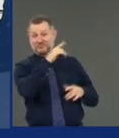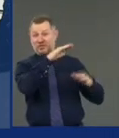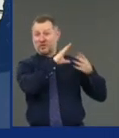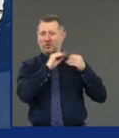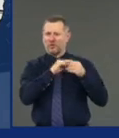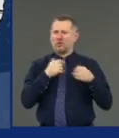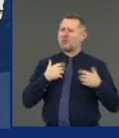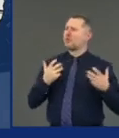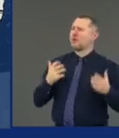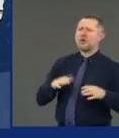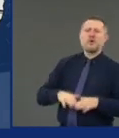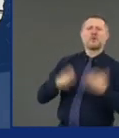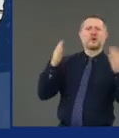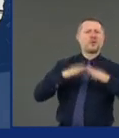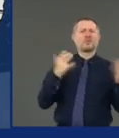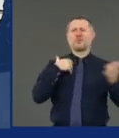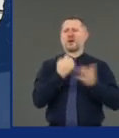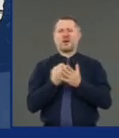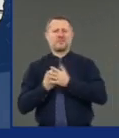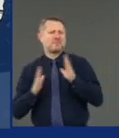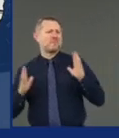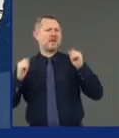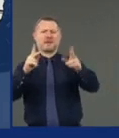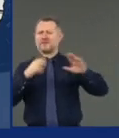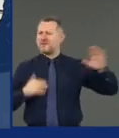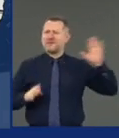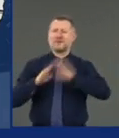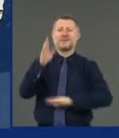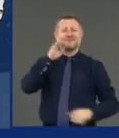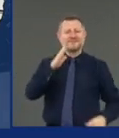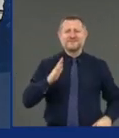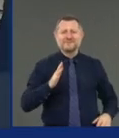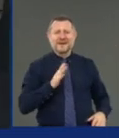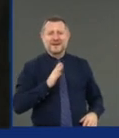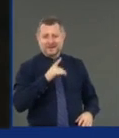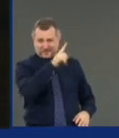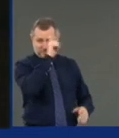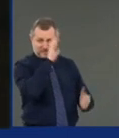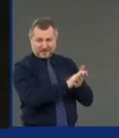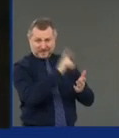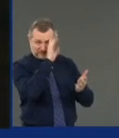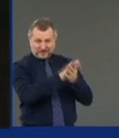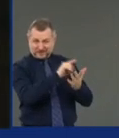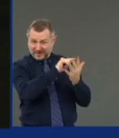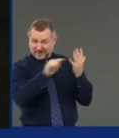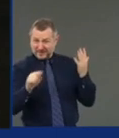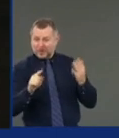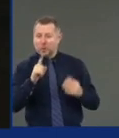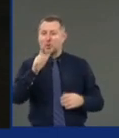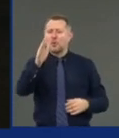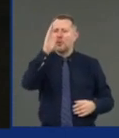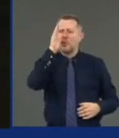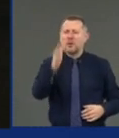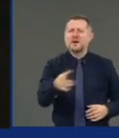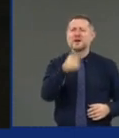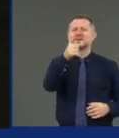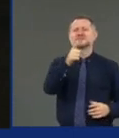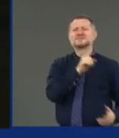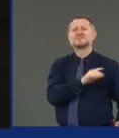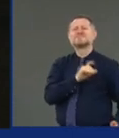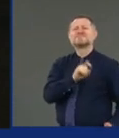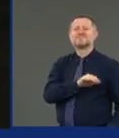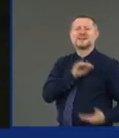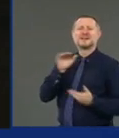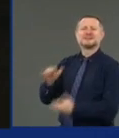great. Then if that's what you believe, you would provide funding to the state and local governments. The federal reserve